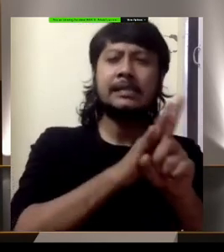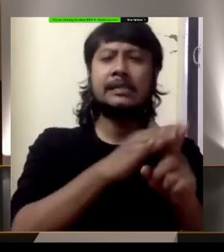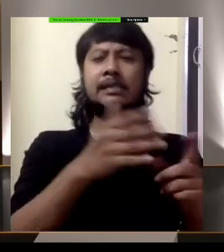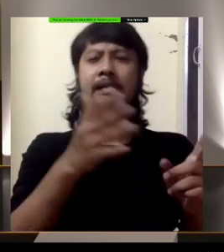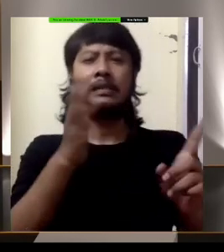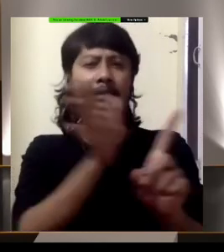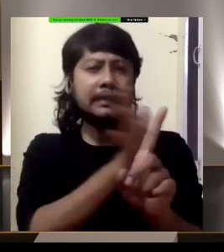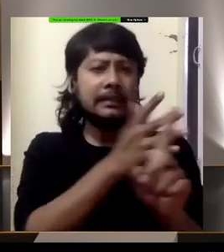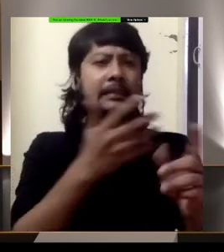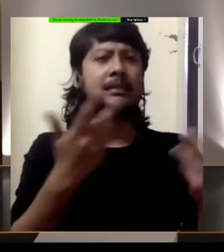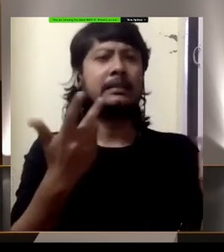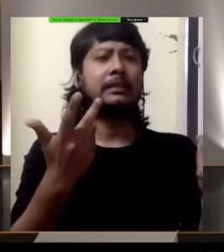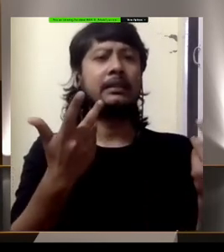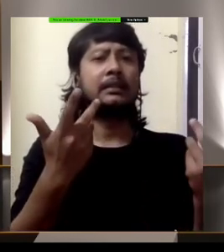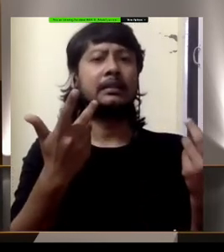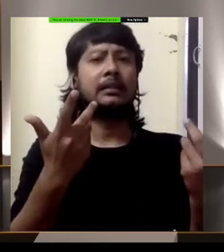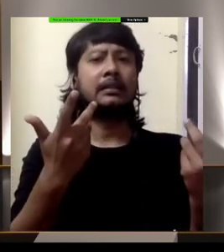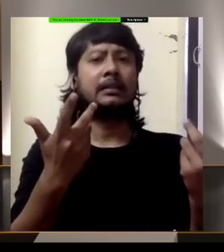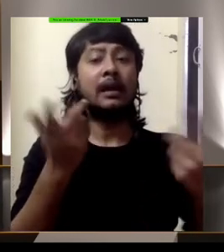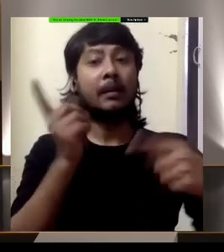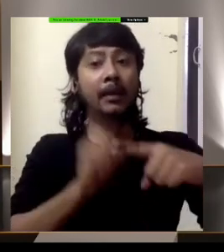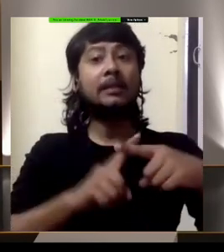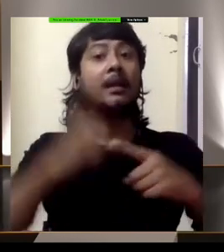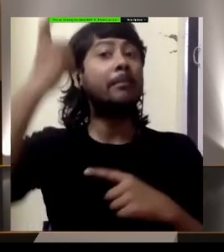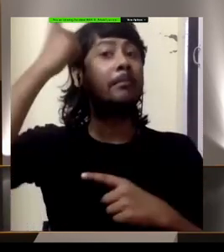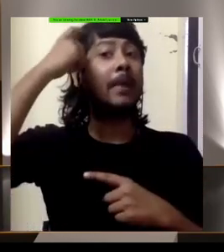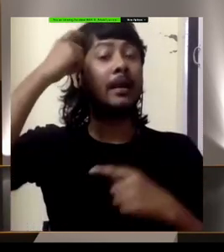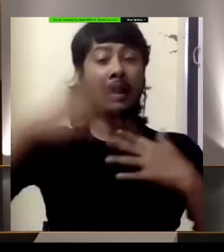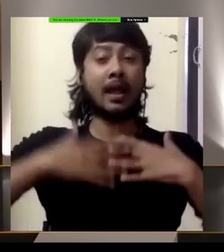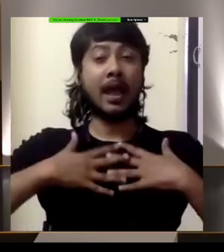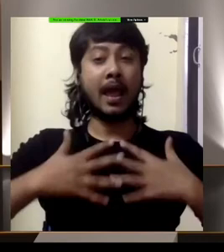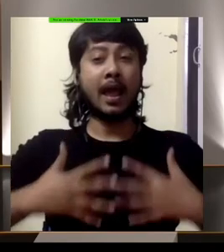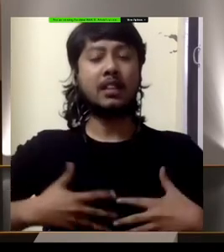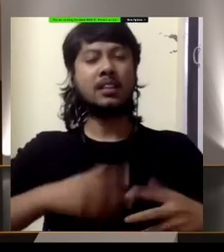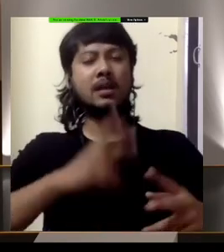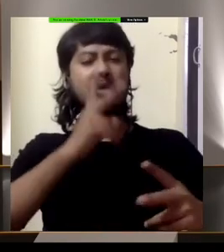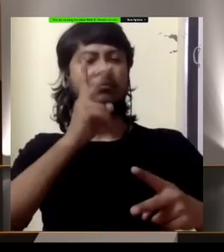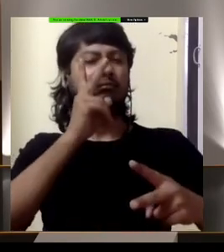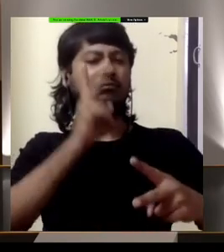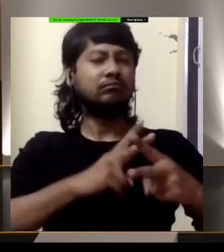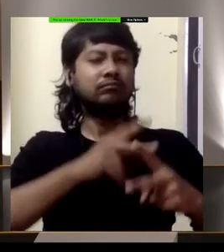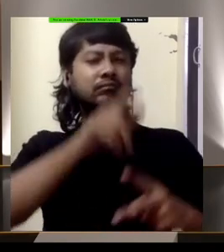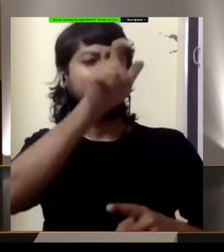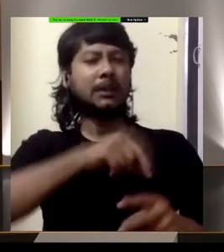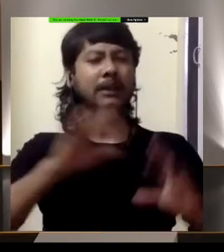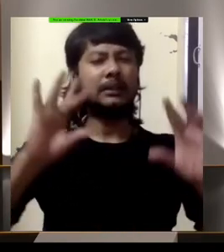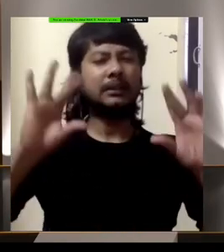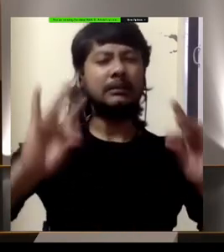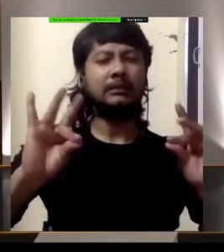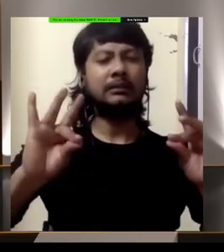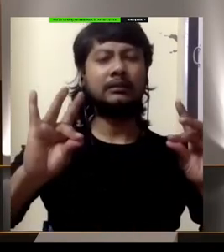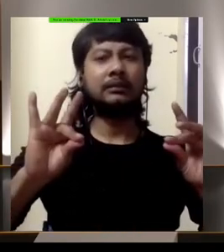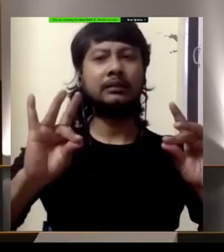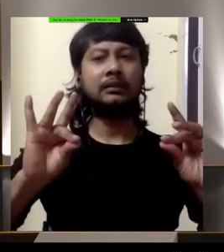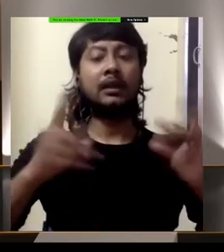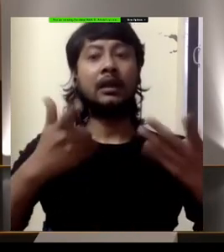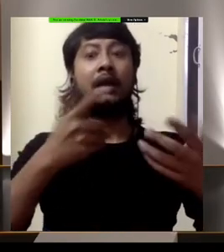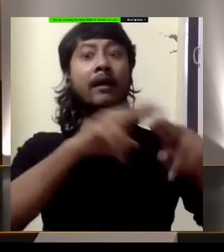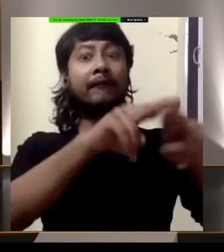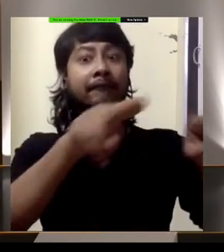as the context of experiences that children face when they come from vulnerable and difficult circumstances.